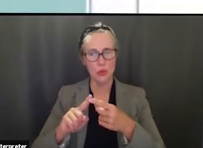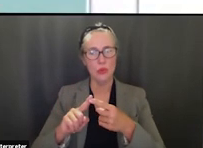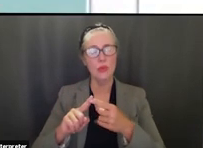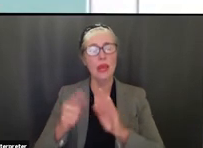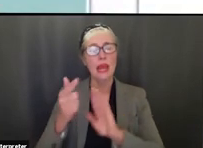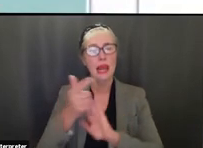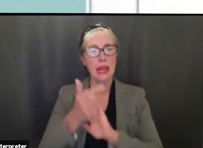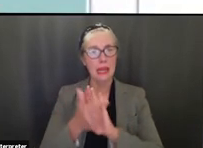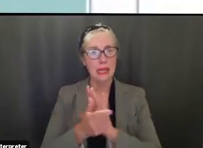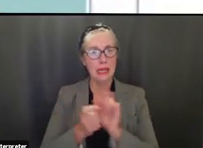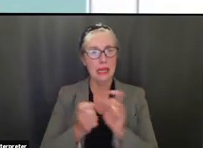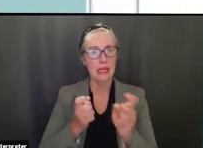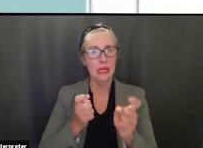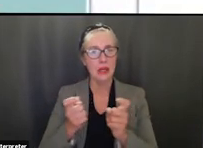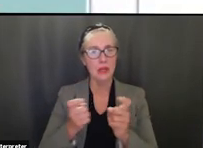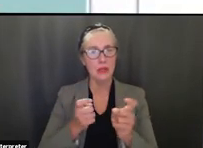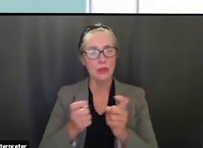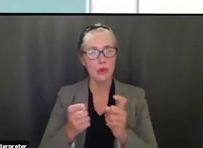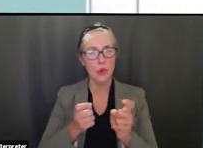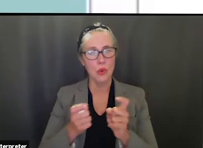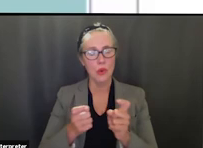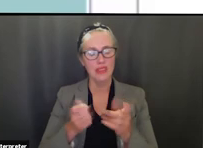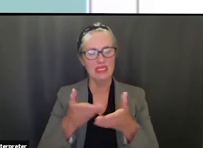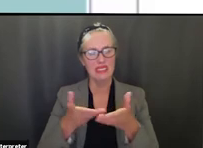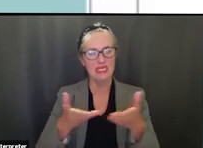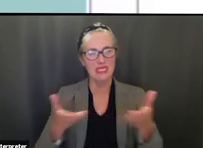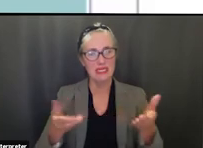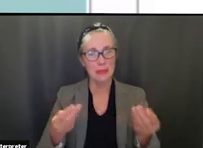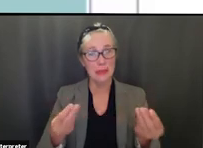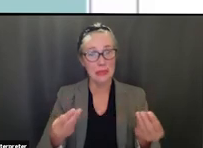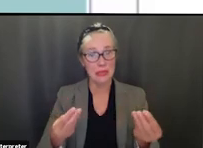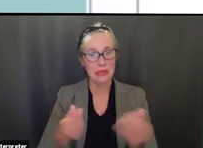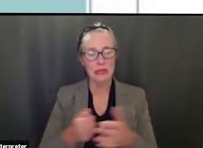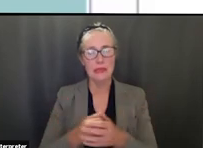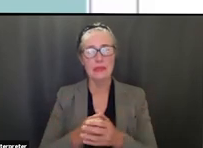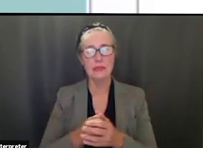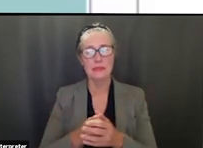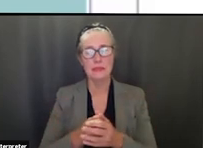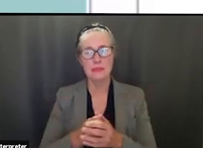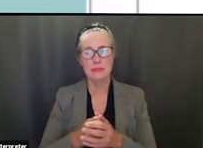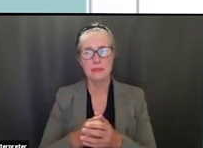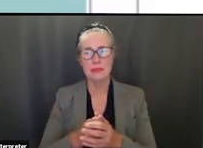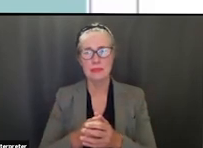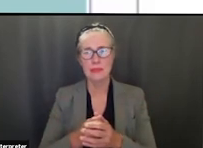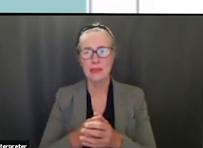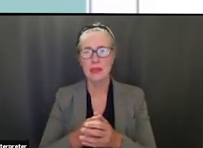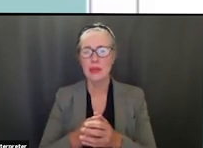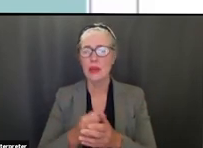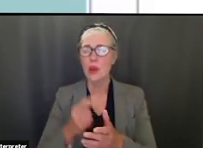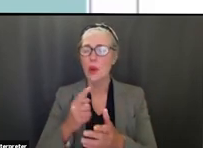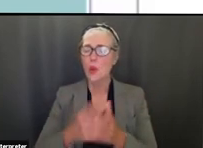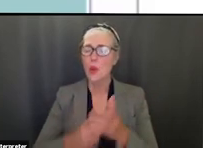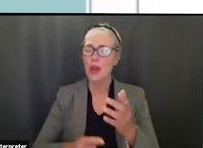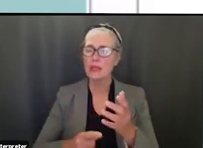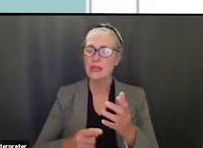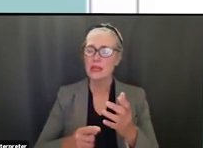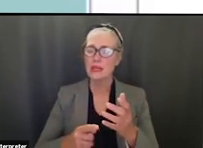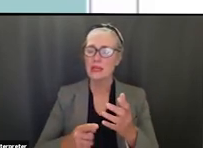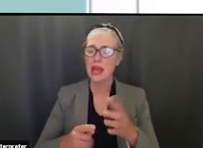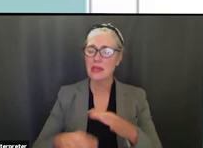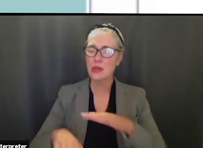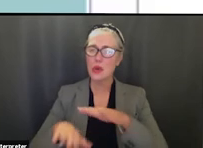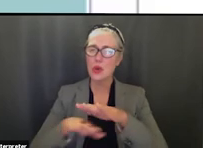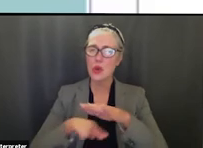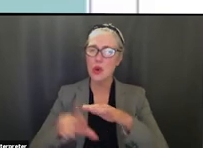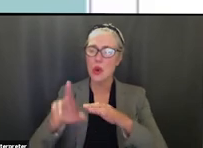wonder if you could describe for the board what um a root cause analysis might look like in the